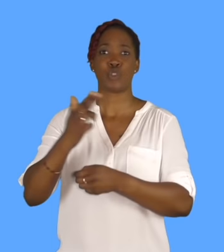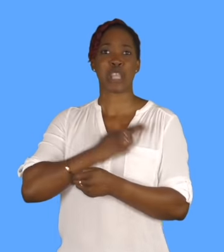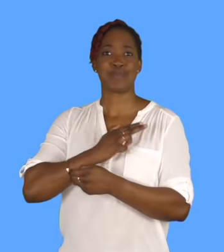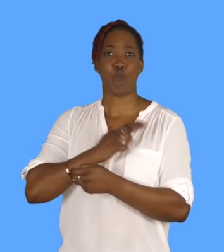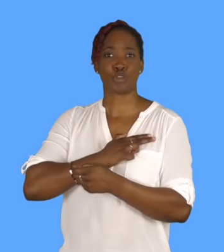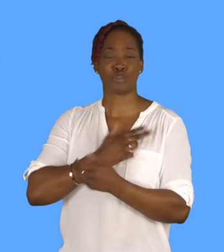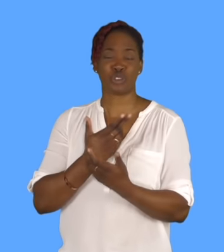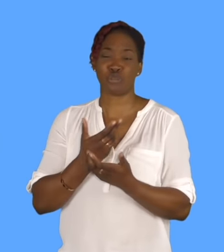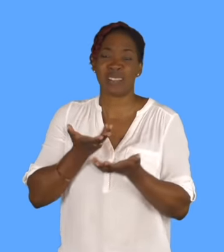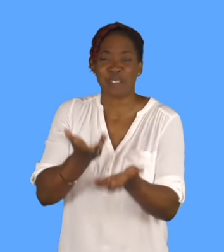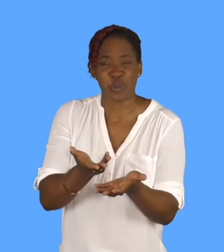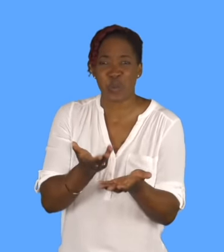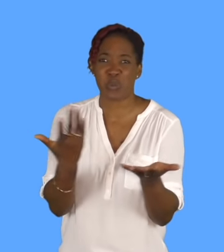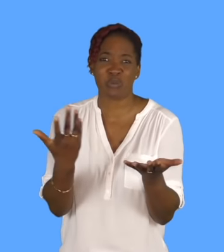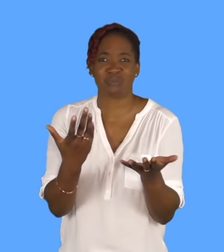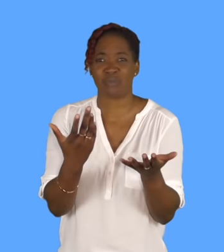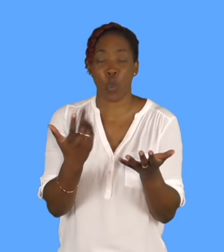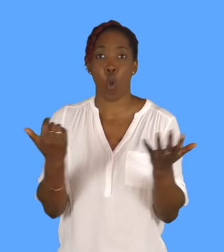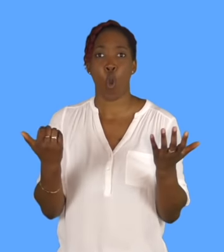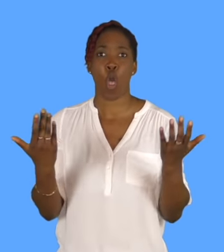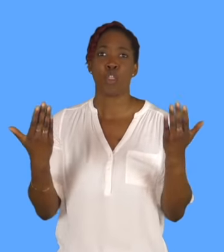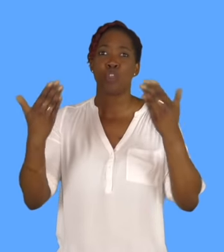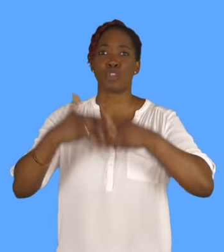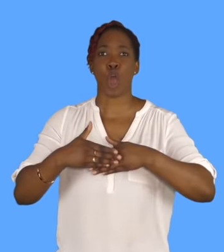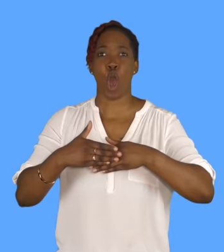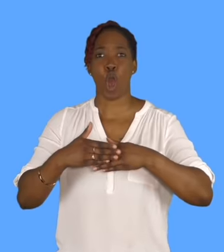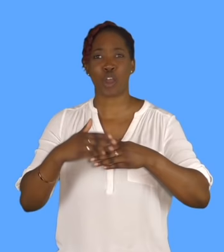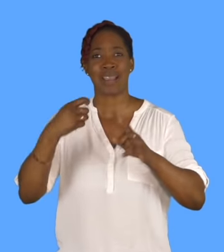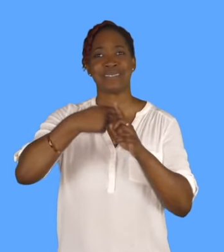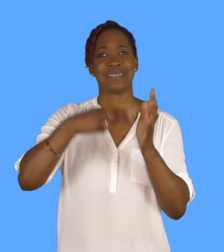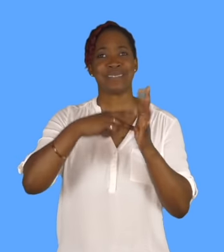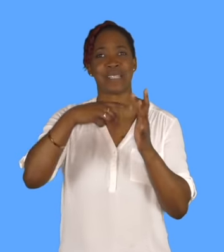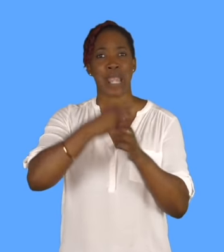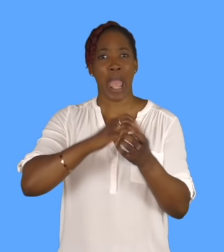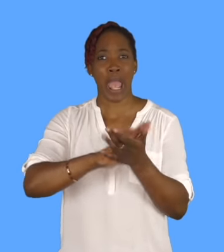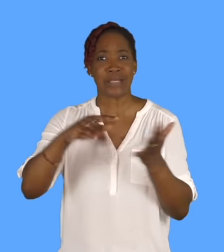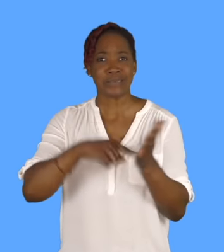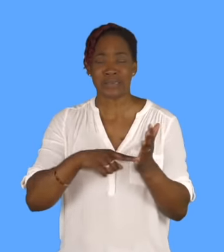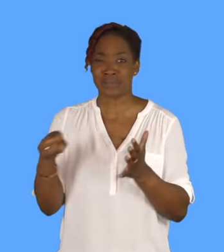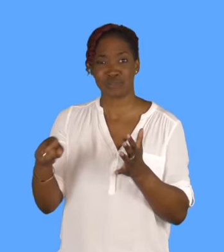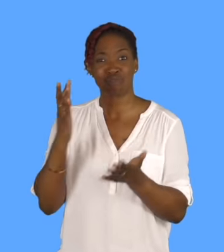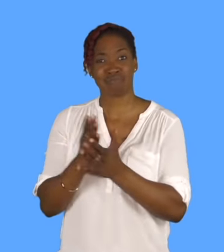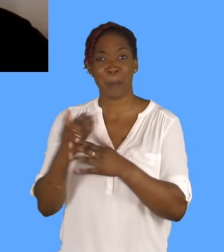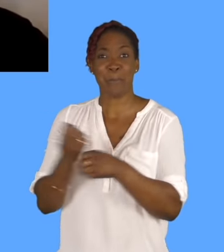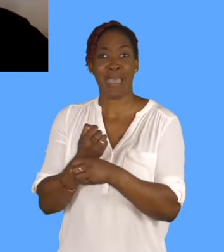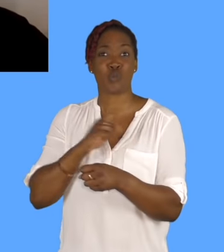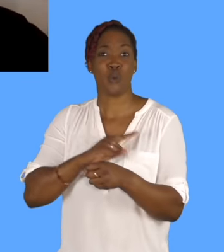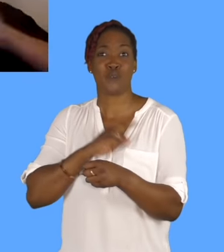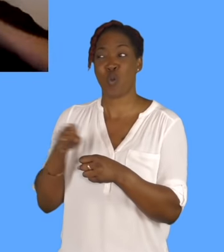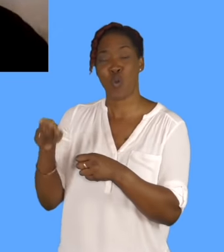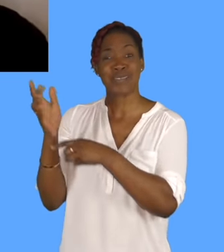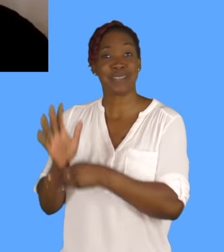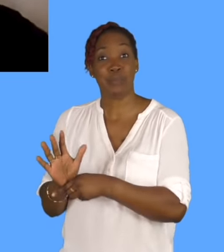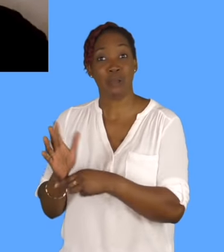there's certain films that are made for the cinema. Like, and I'm talking right from people who love Tarkovsky to people who love James